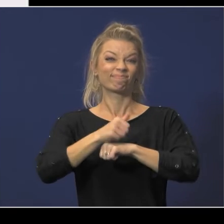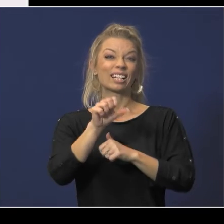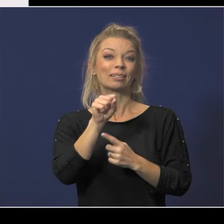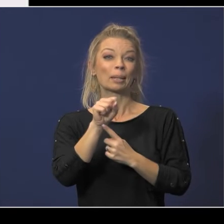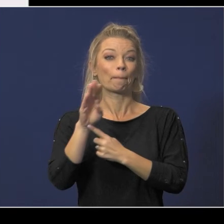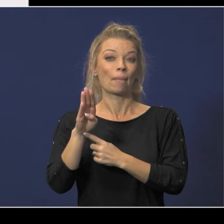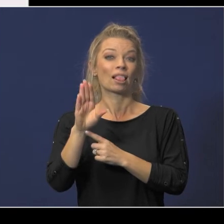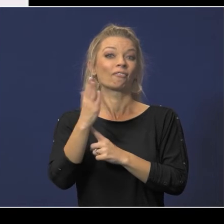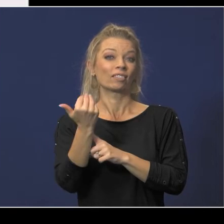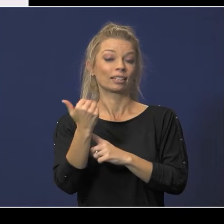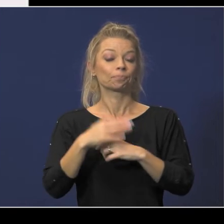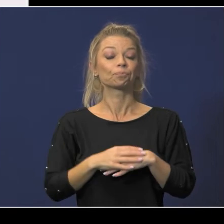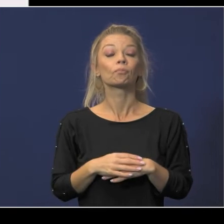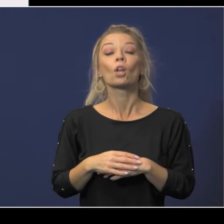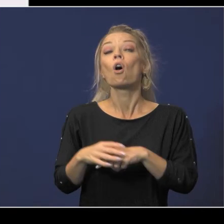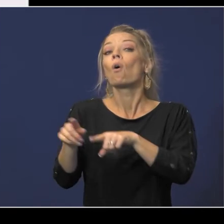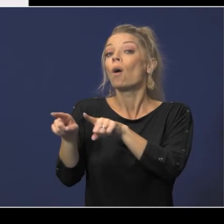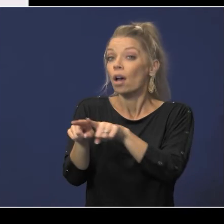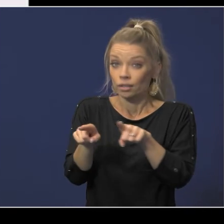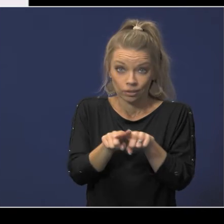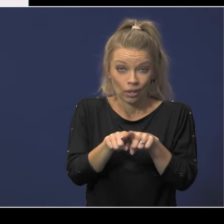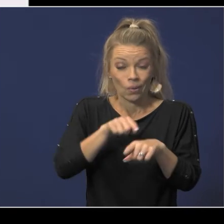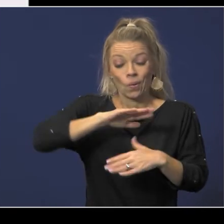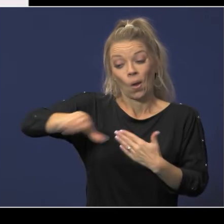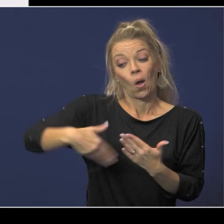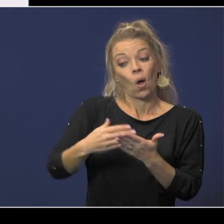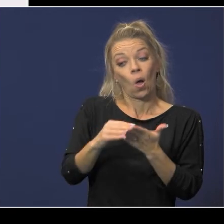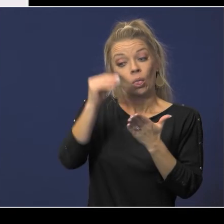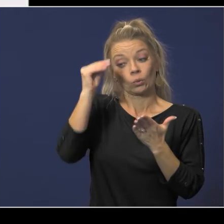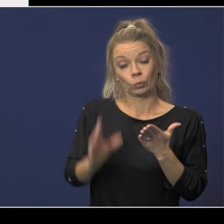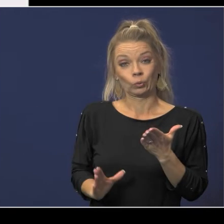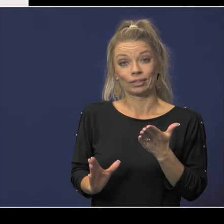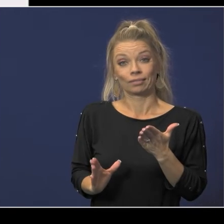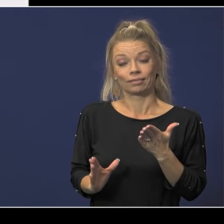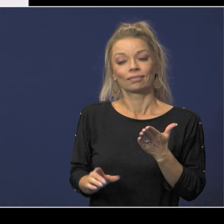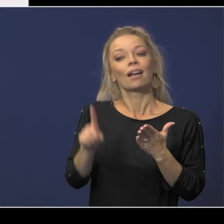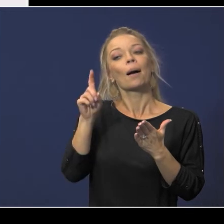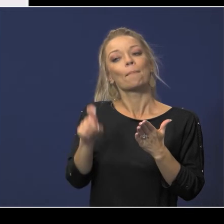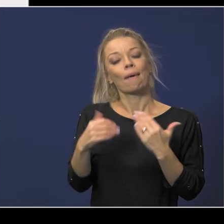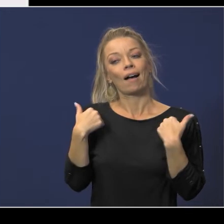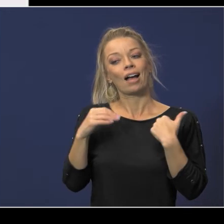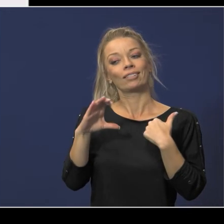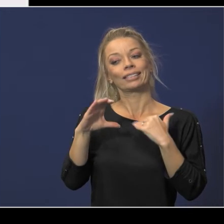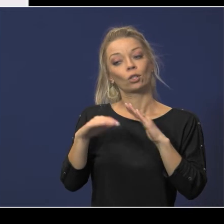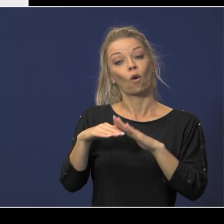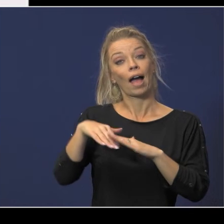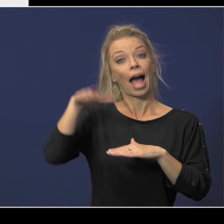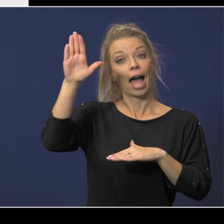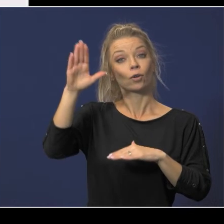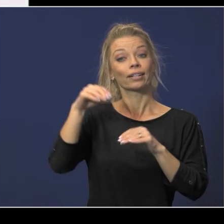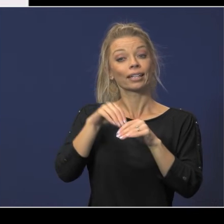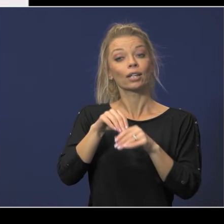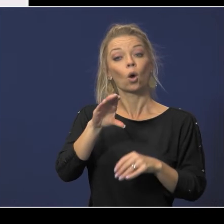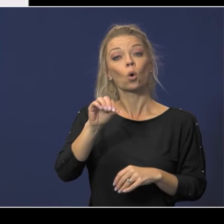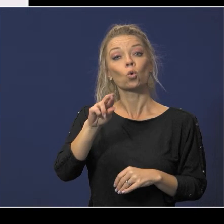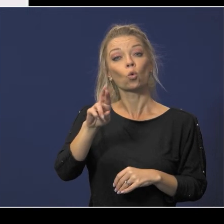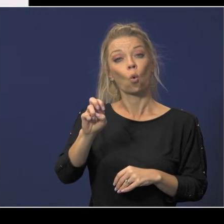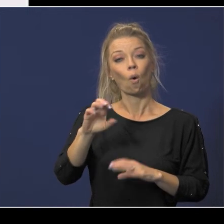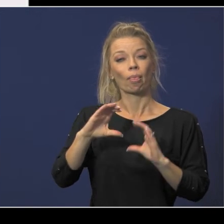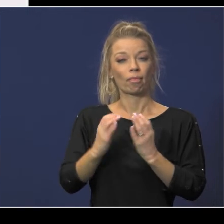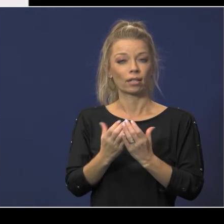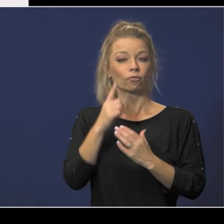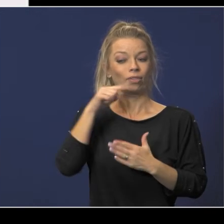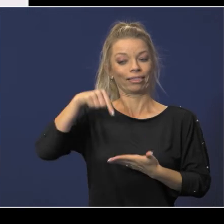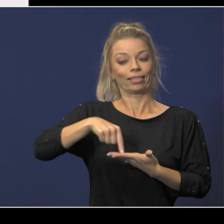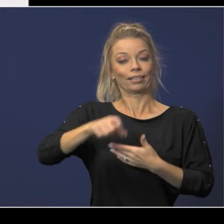all students whether they were in virtual learning last year or not have to maintain a c or higher in their core areas during